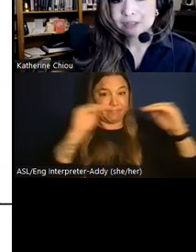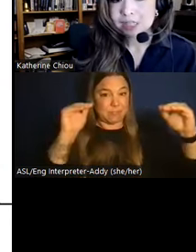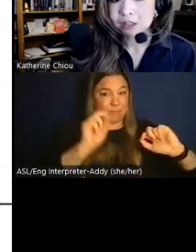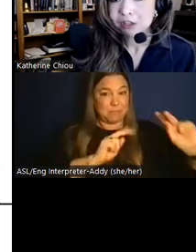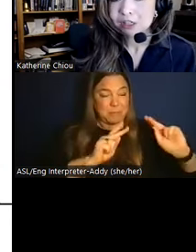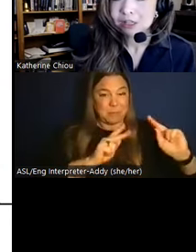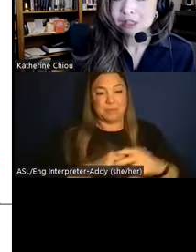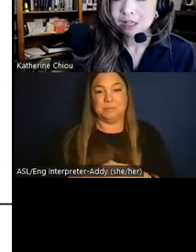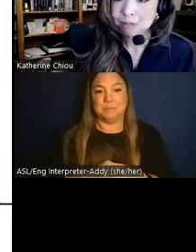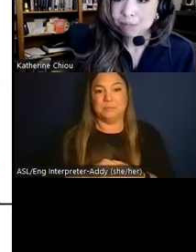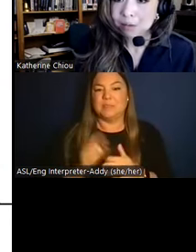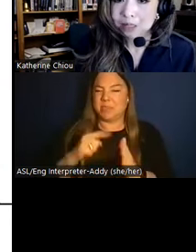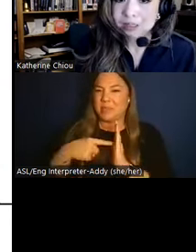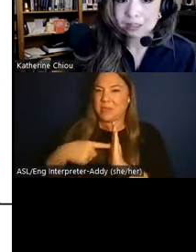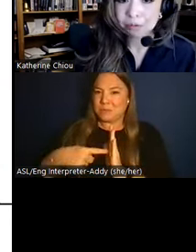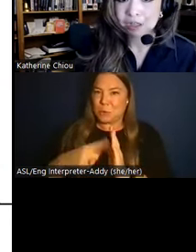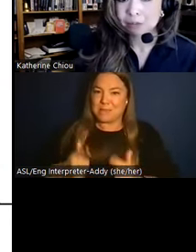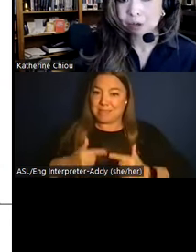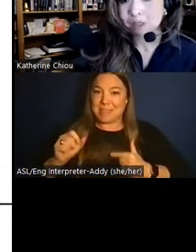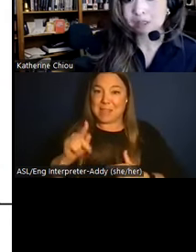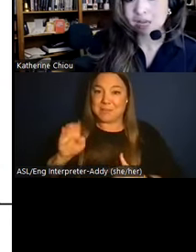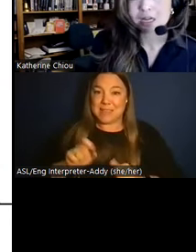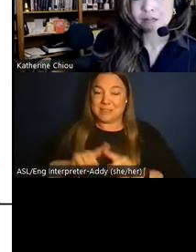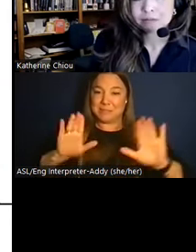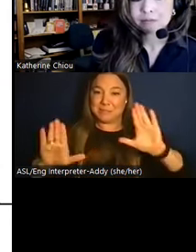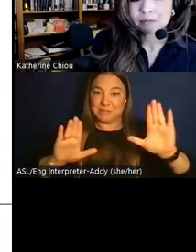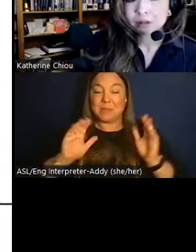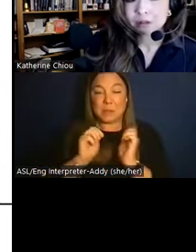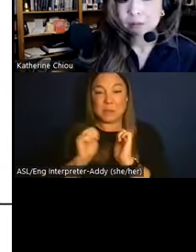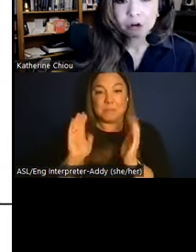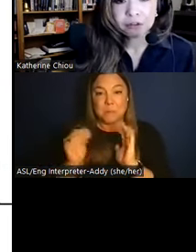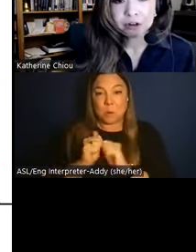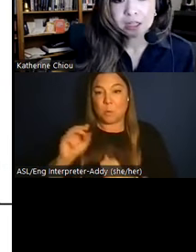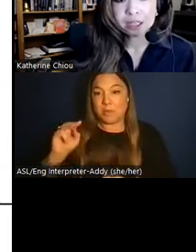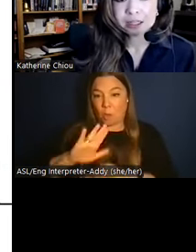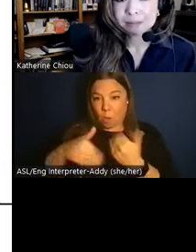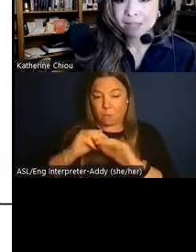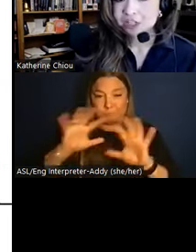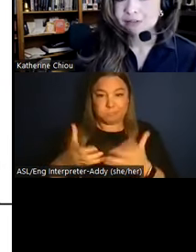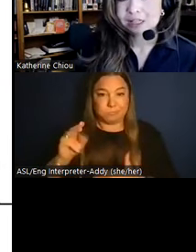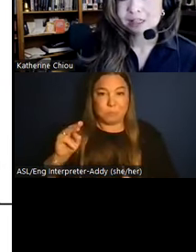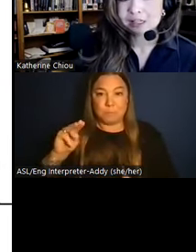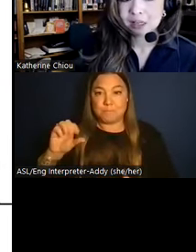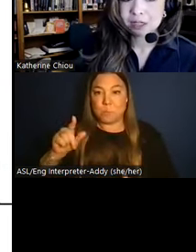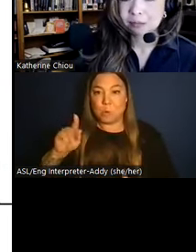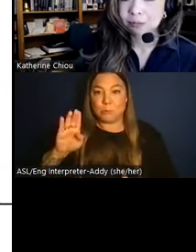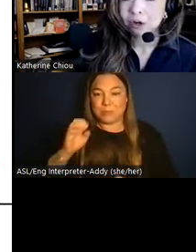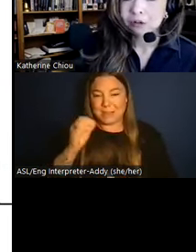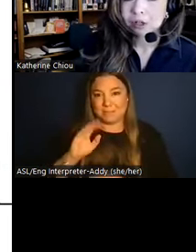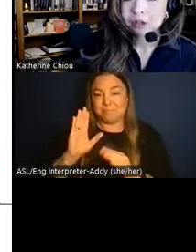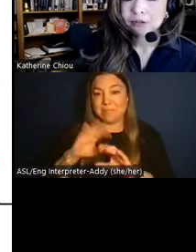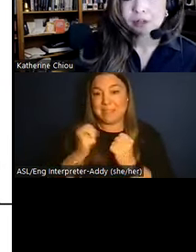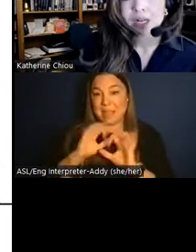the lifestyle differences that probably existed within Moche society. Moreover, unlike the splashy feasts at San Jose de